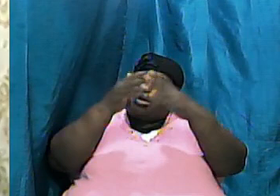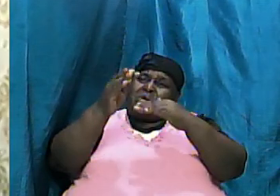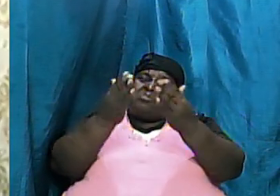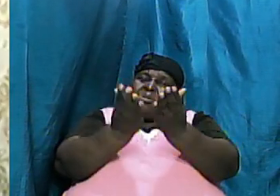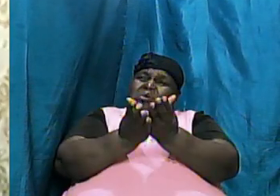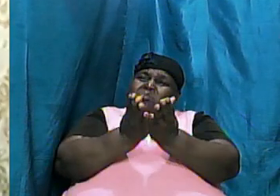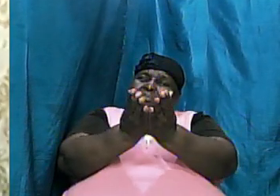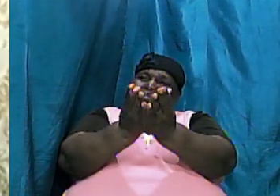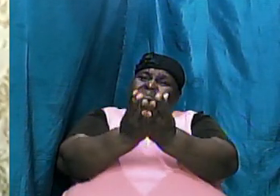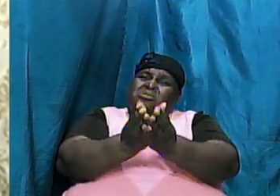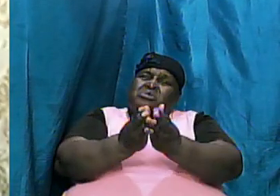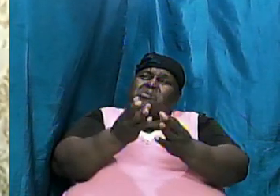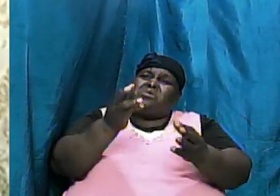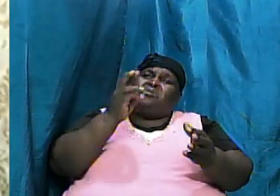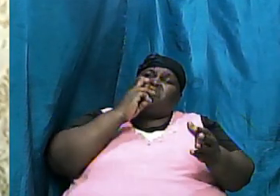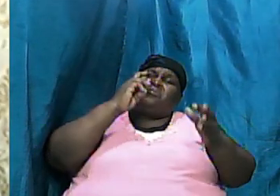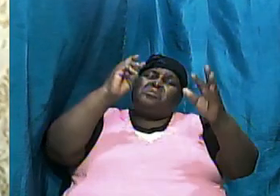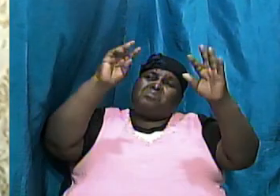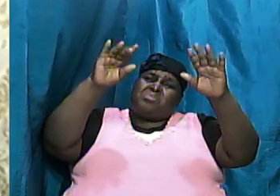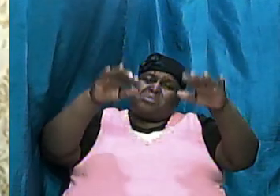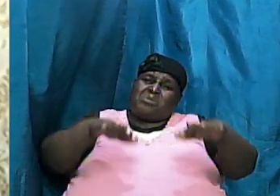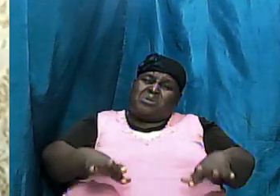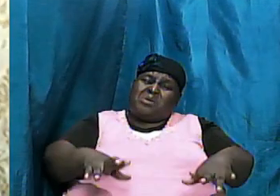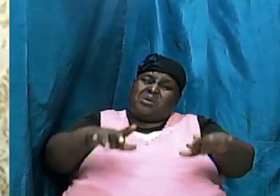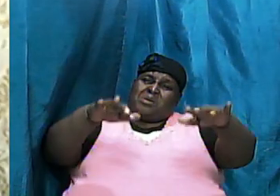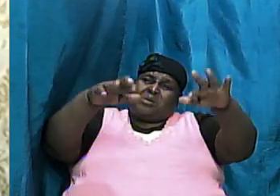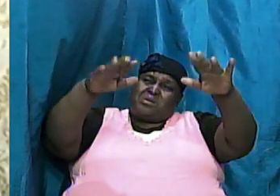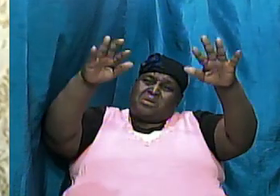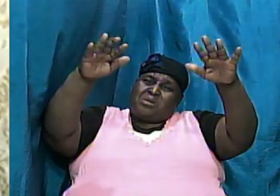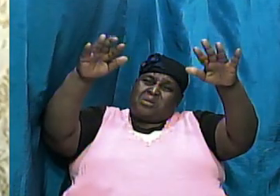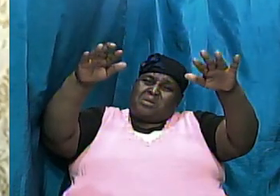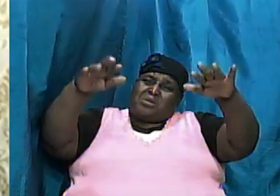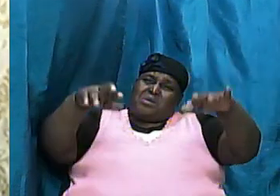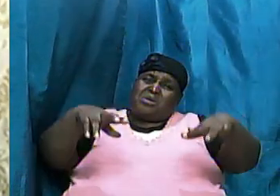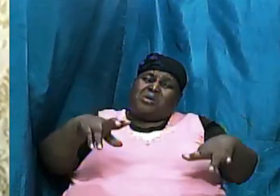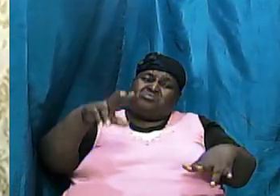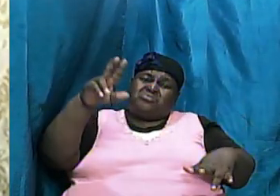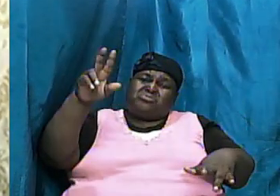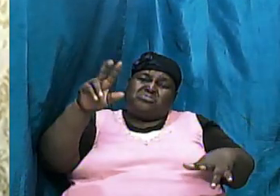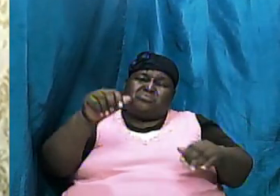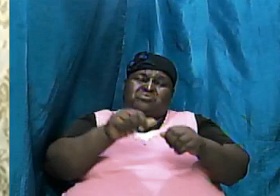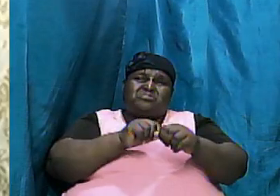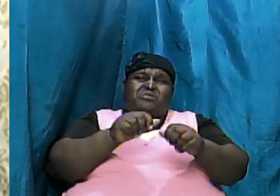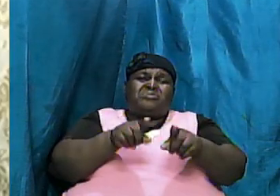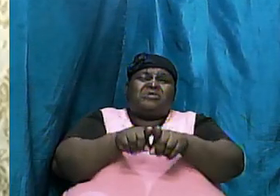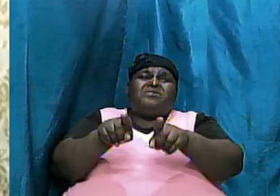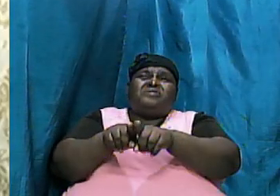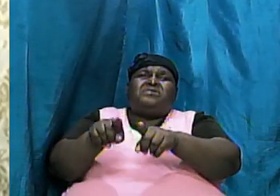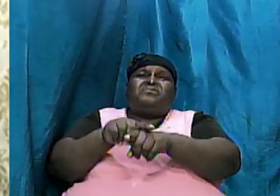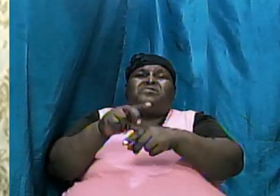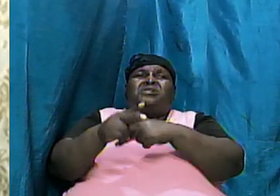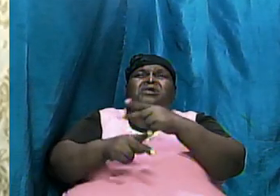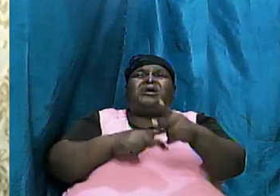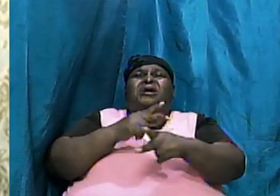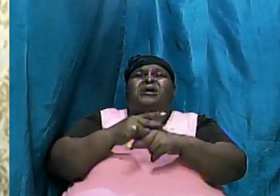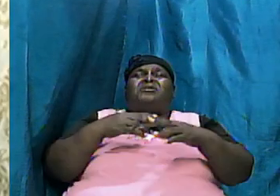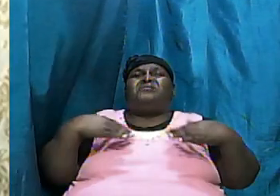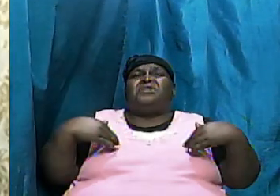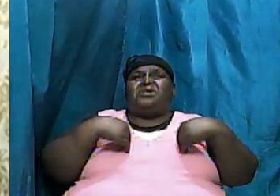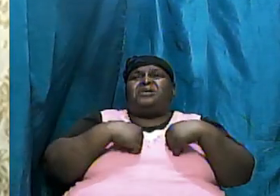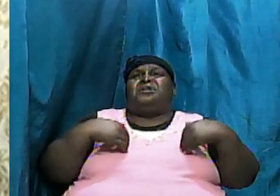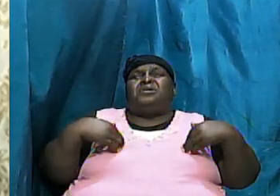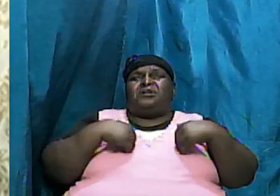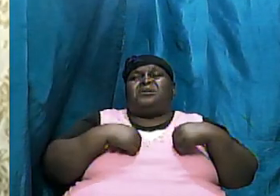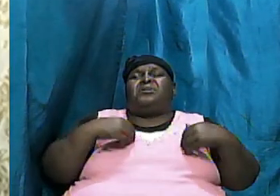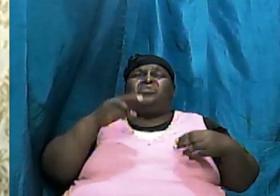and luckily he built the boat big and two of every kind of animals went into the boat and then the waters